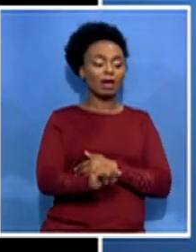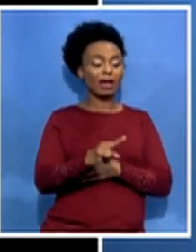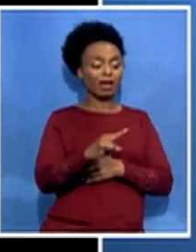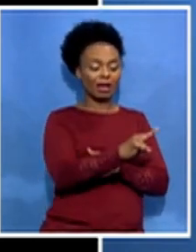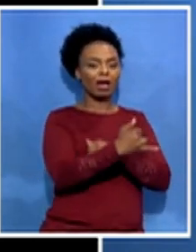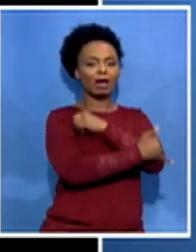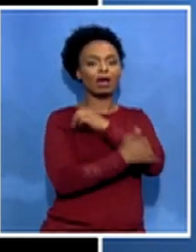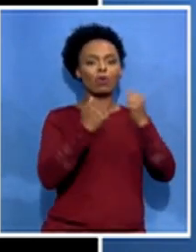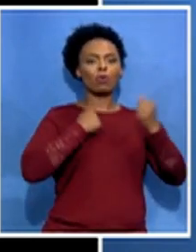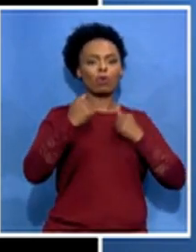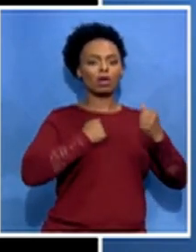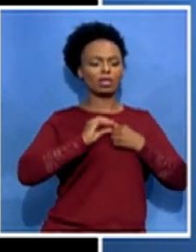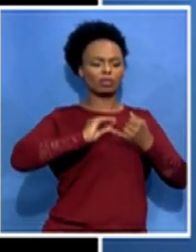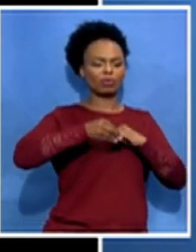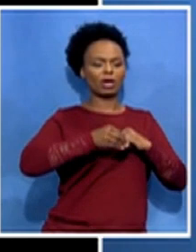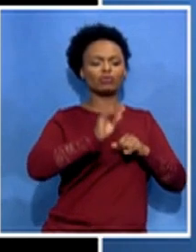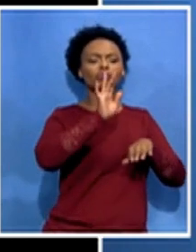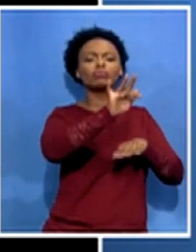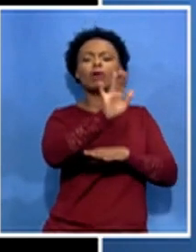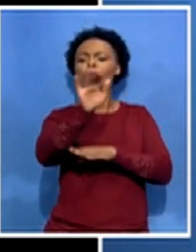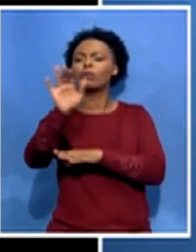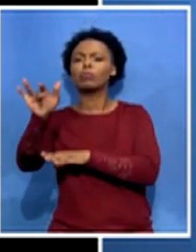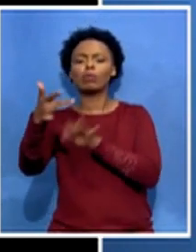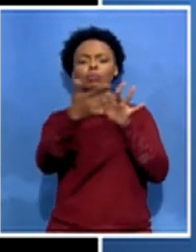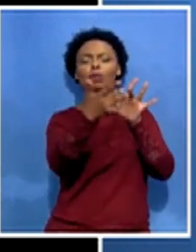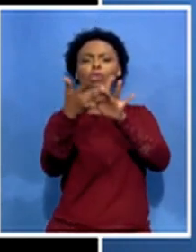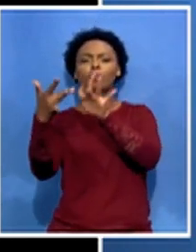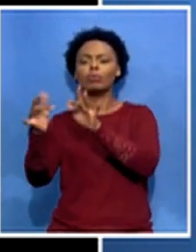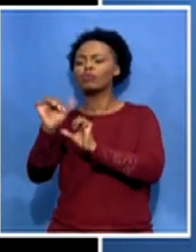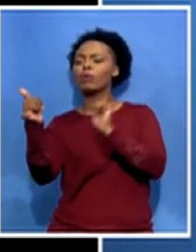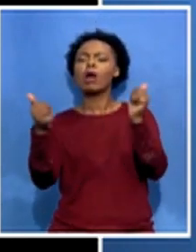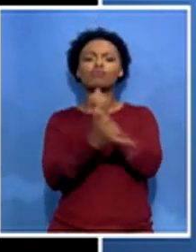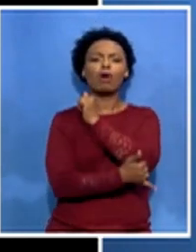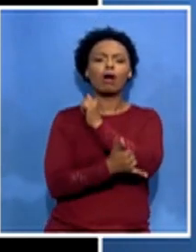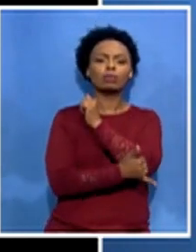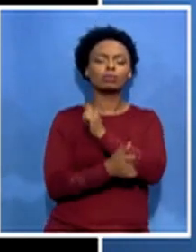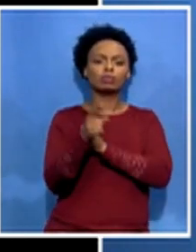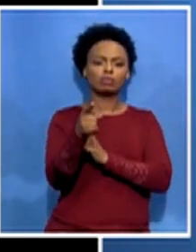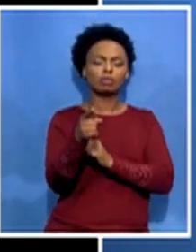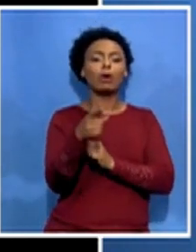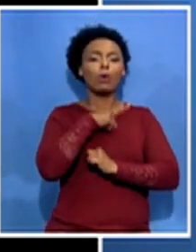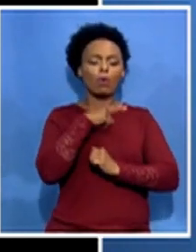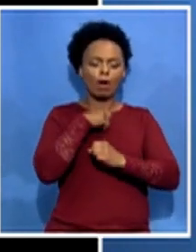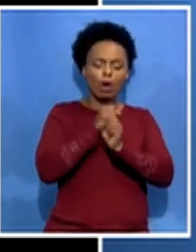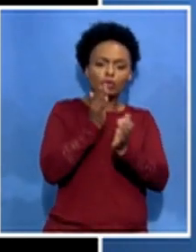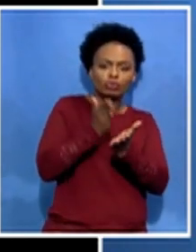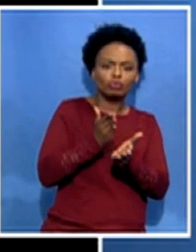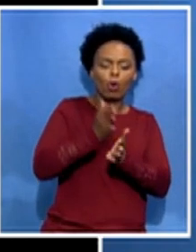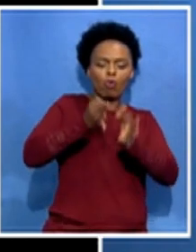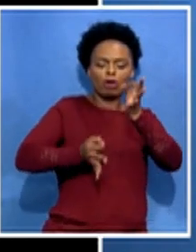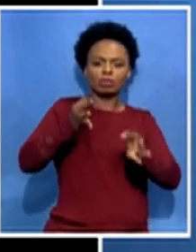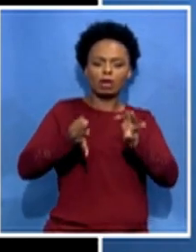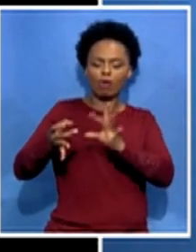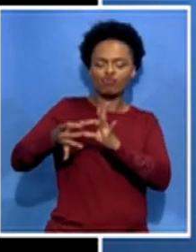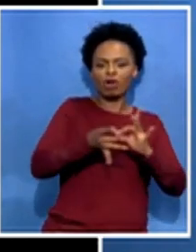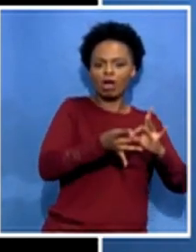terms of its neighbor of that there's uh the political relationship is sound but also the